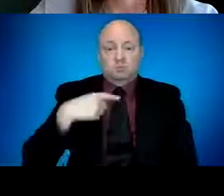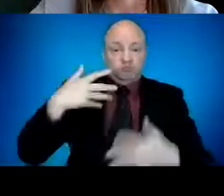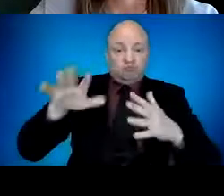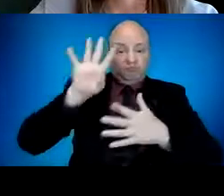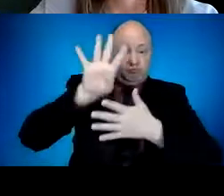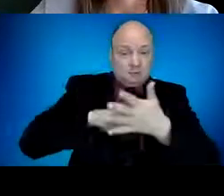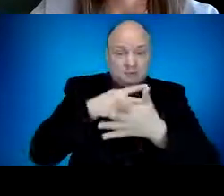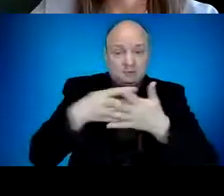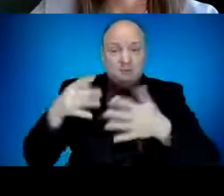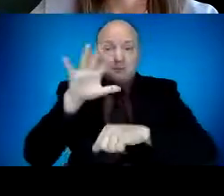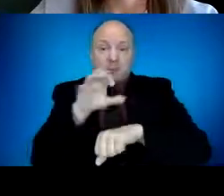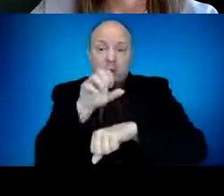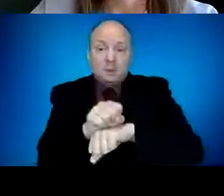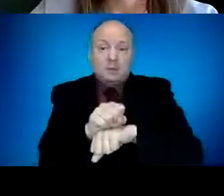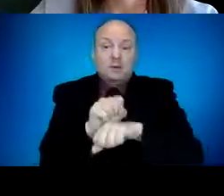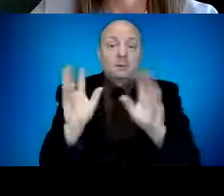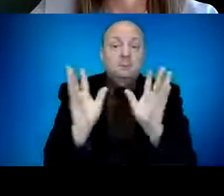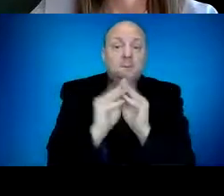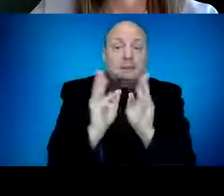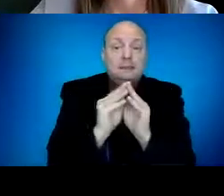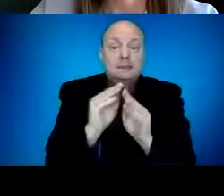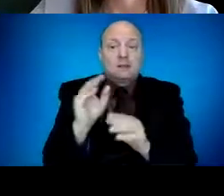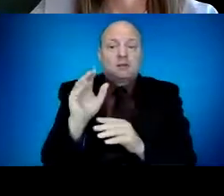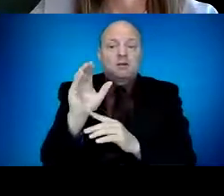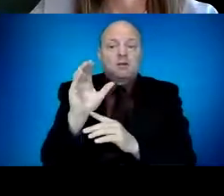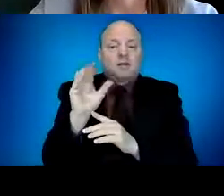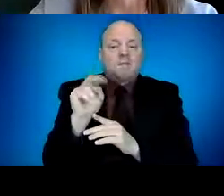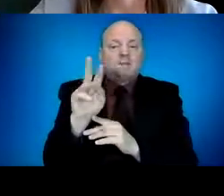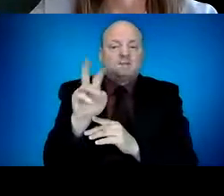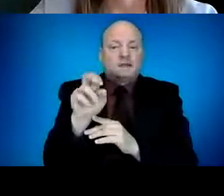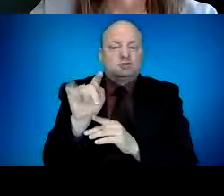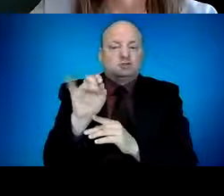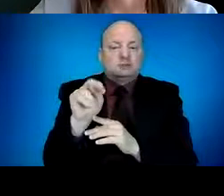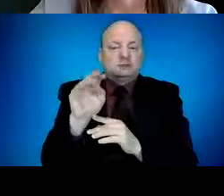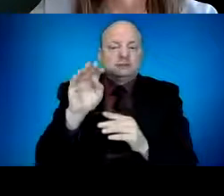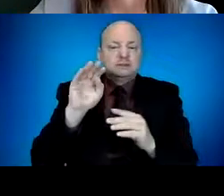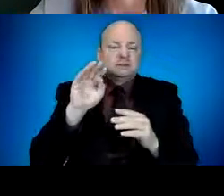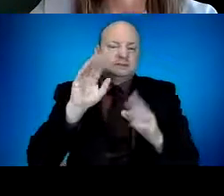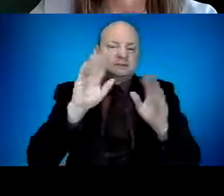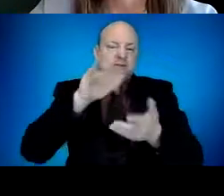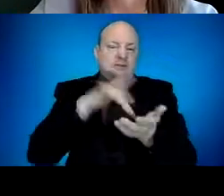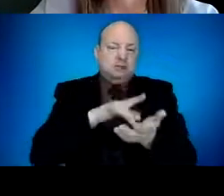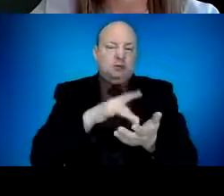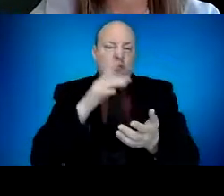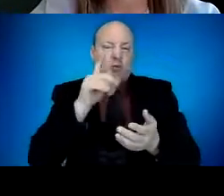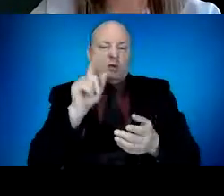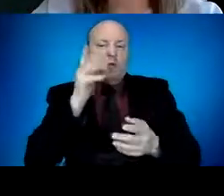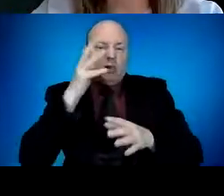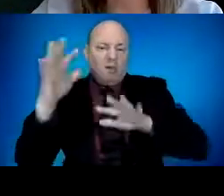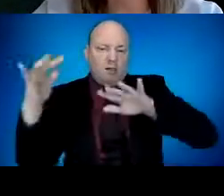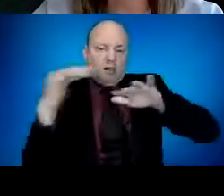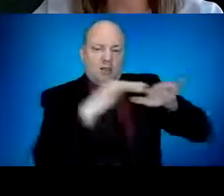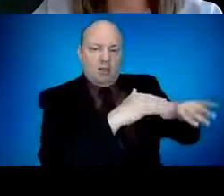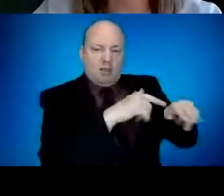Center and other locations will be discontinued. Going forward, all vaccination registrations and notifications will be handled